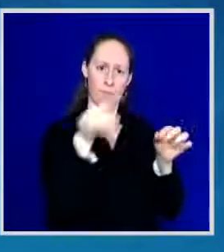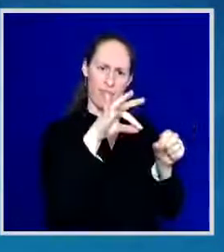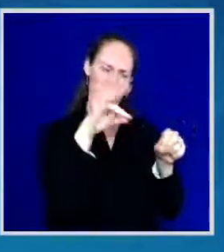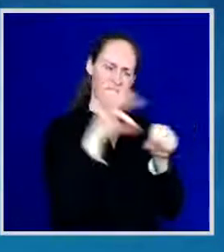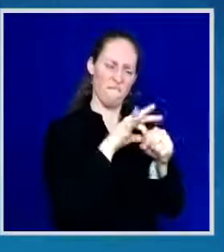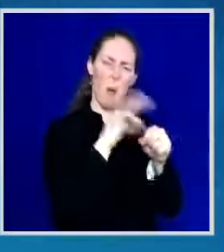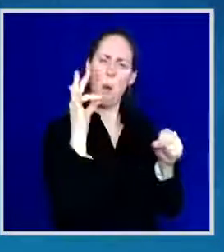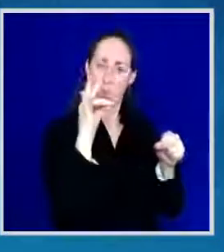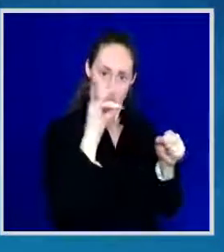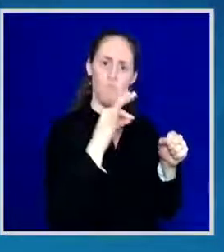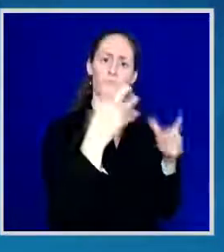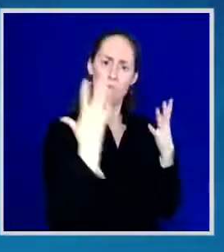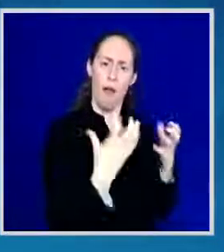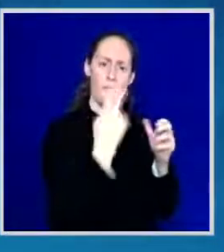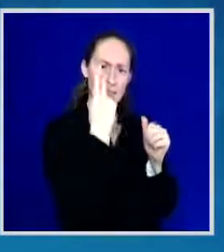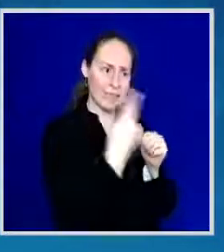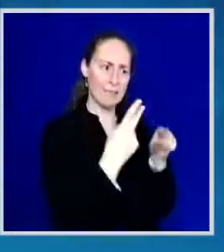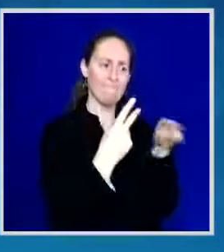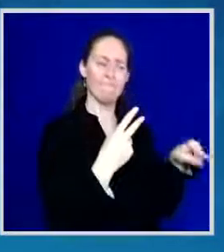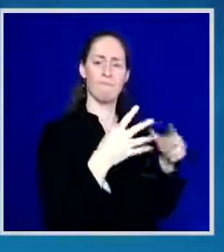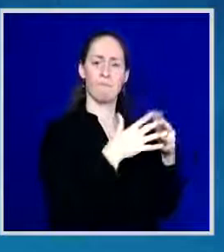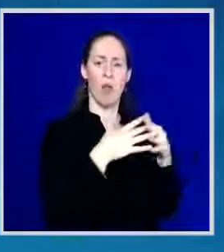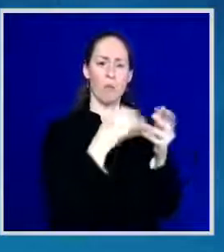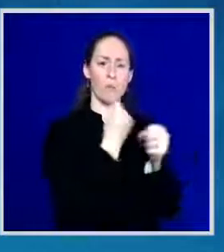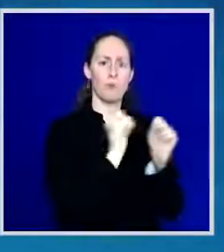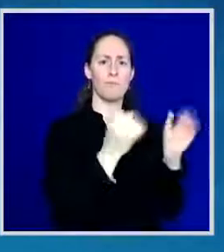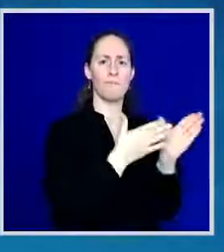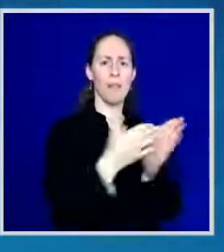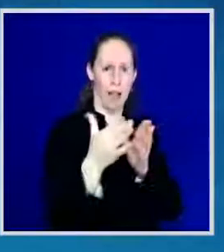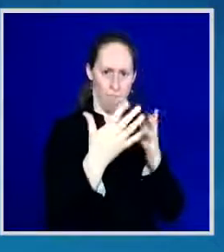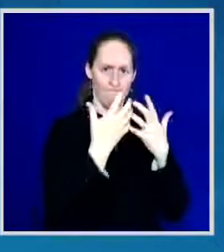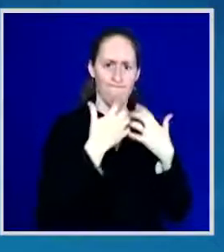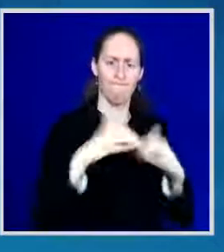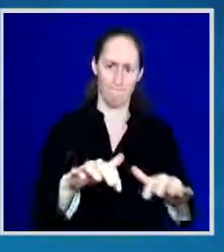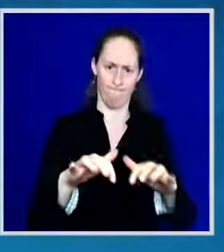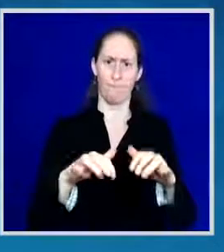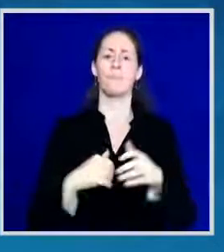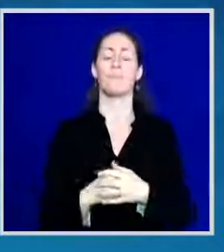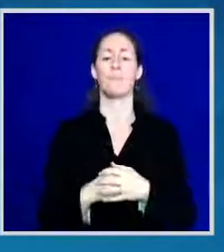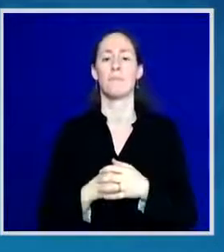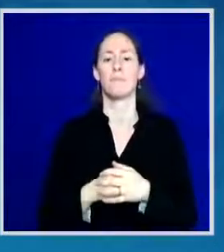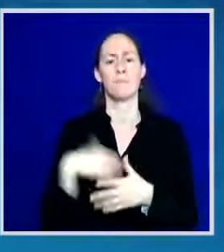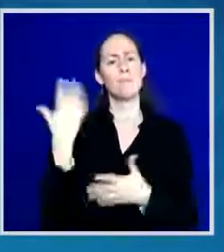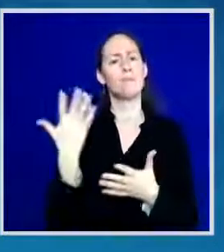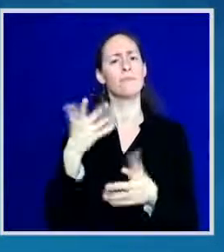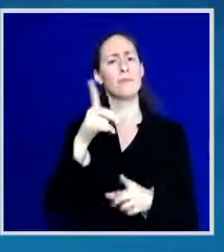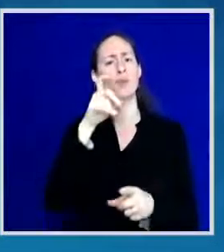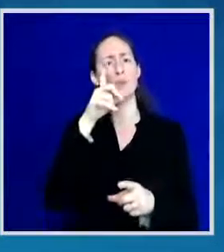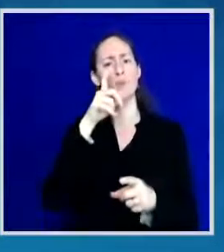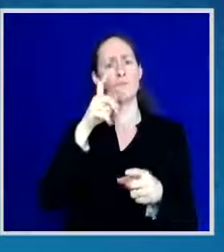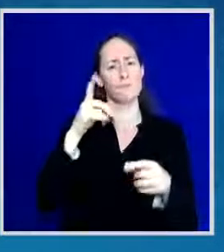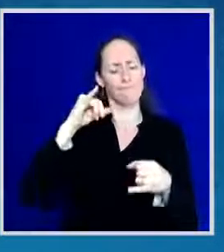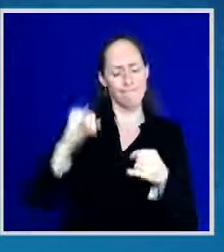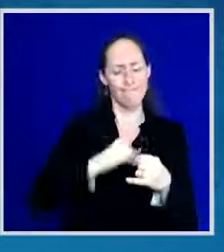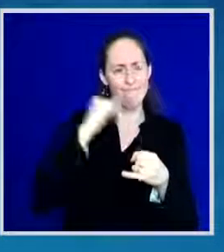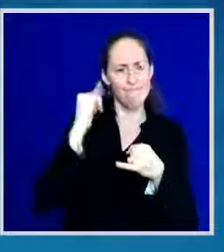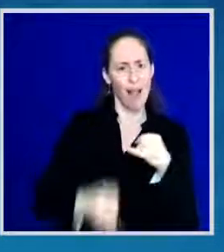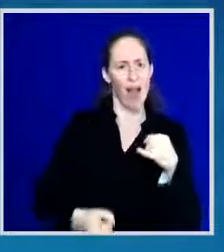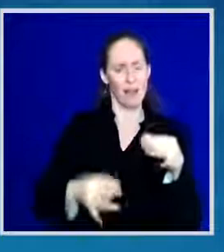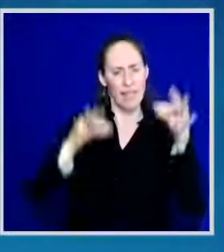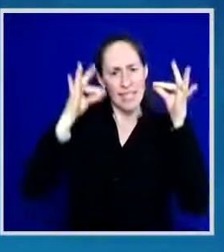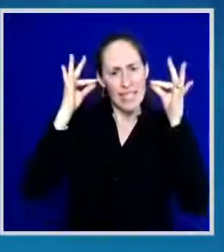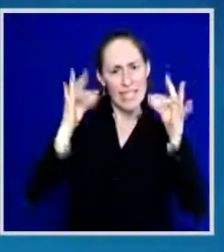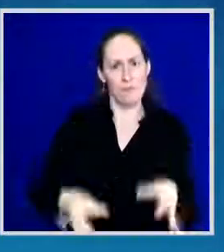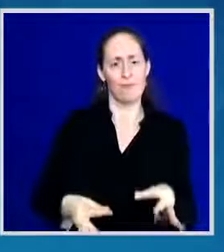the person as the mayor indicated who cast the deciding vote that allowed that bill to move